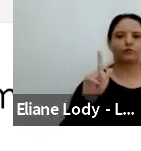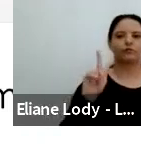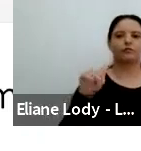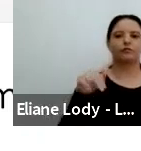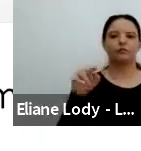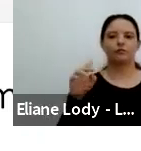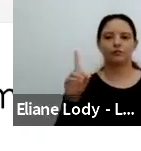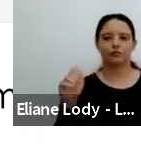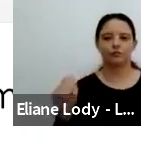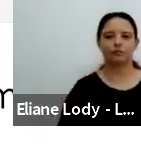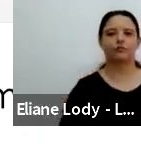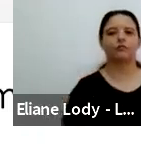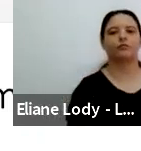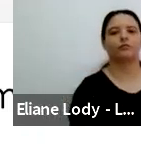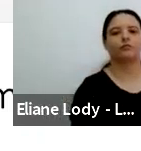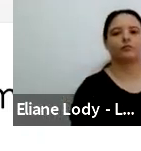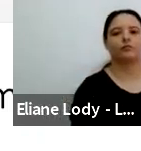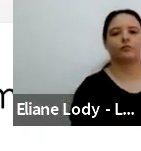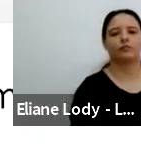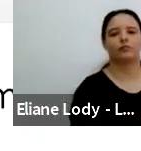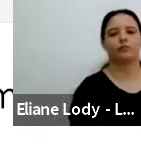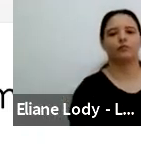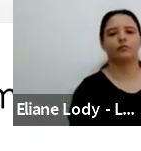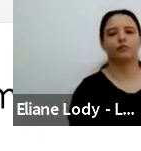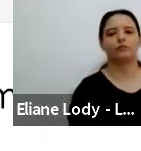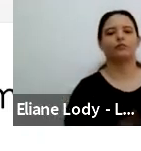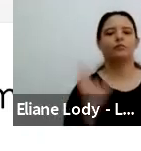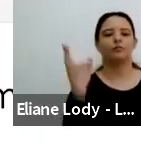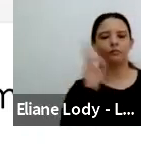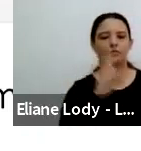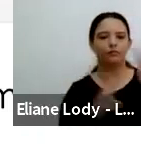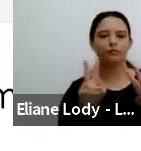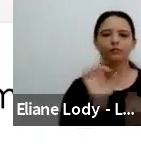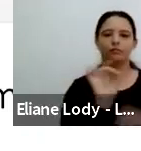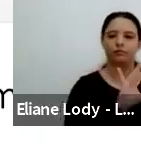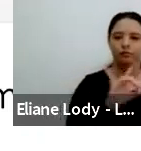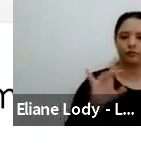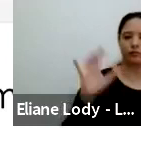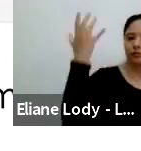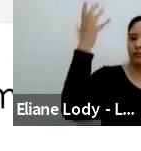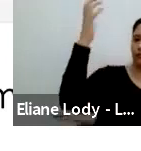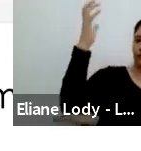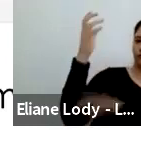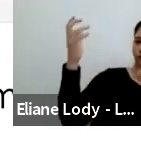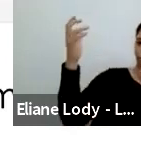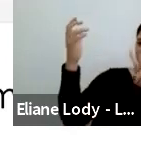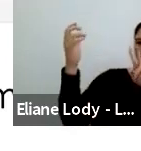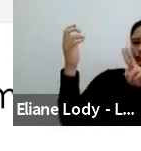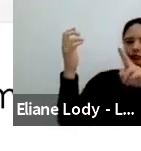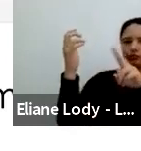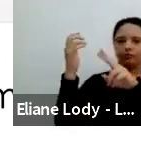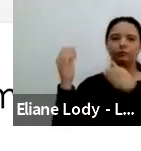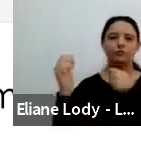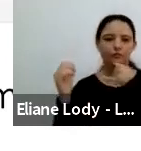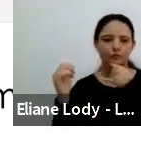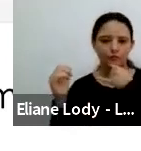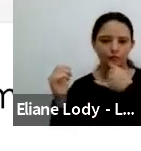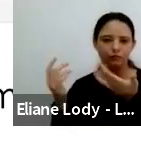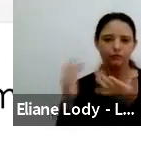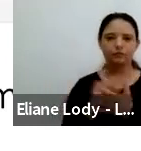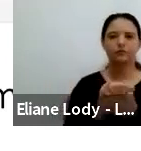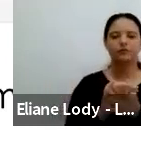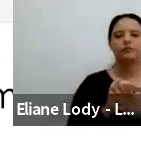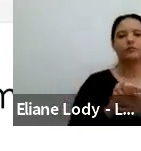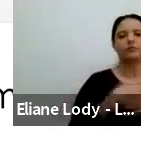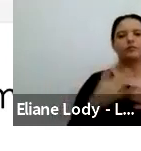monkeys in trees, recognizing them by attending to things like their tails and scarring on adult males. And that depended heavily,